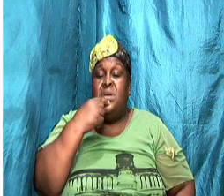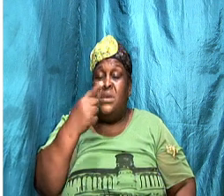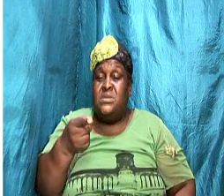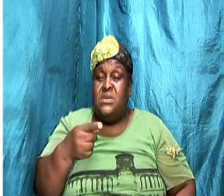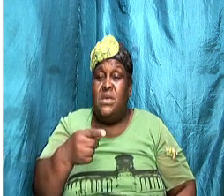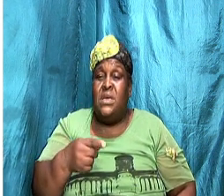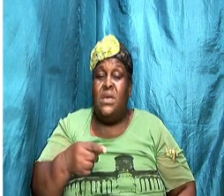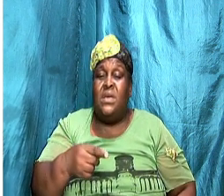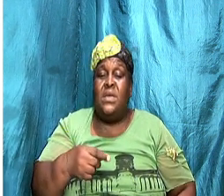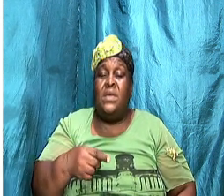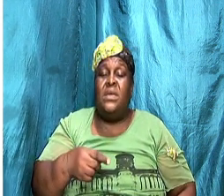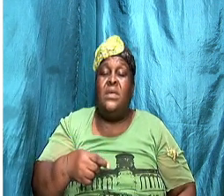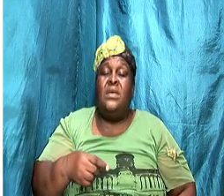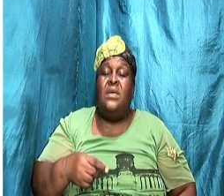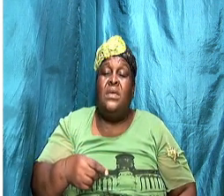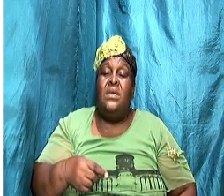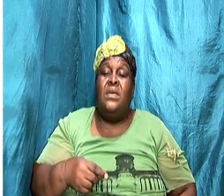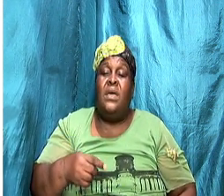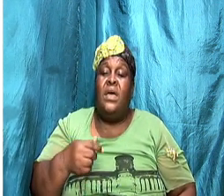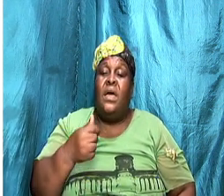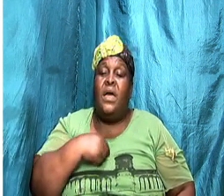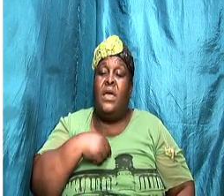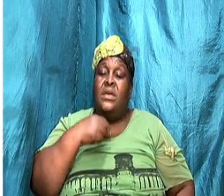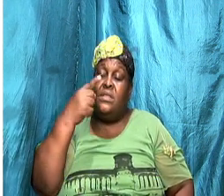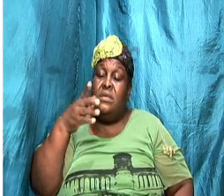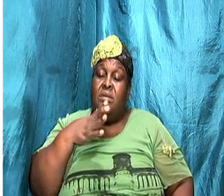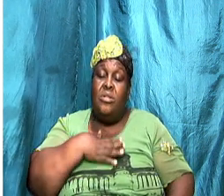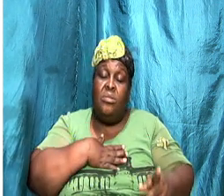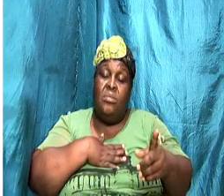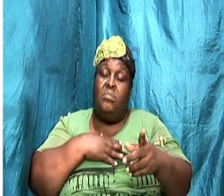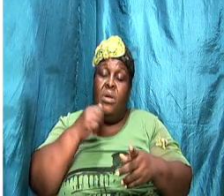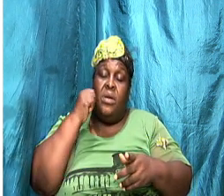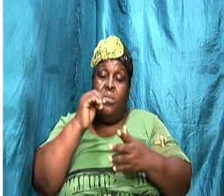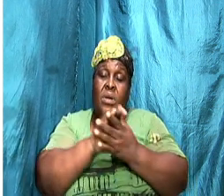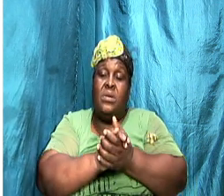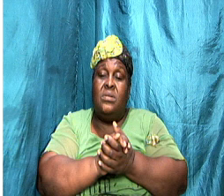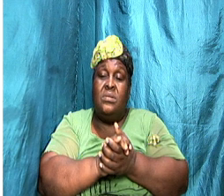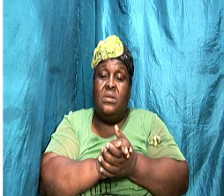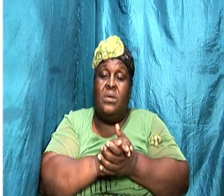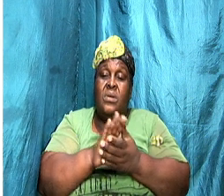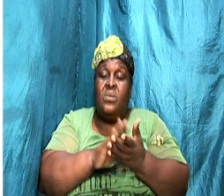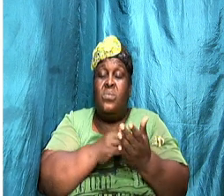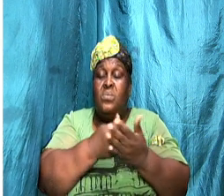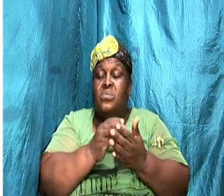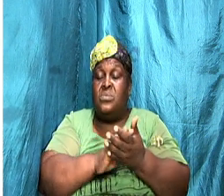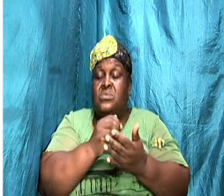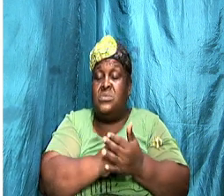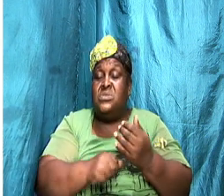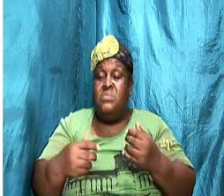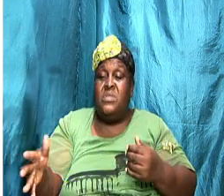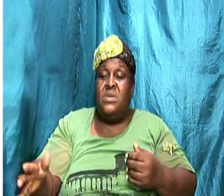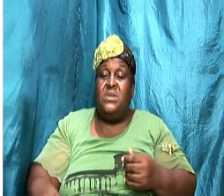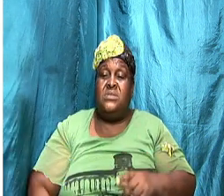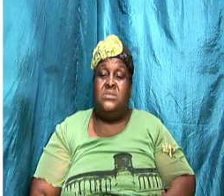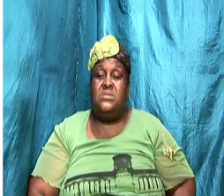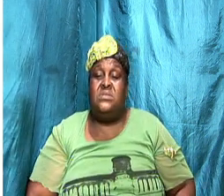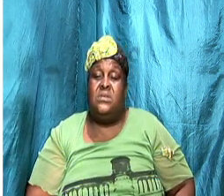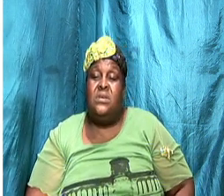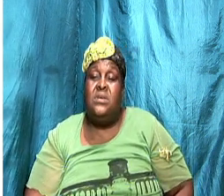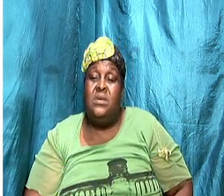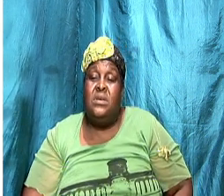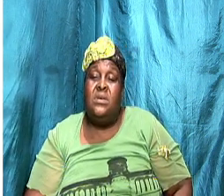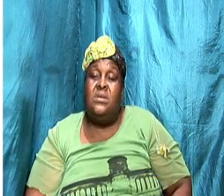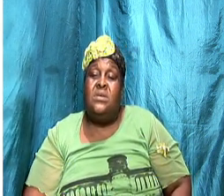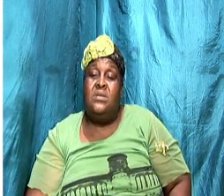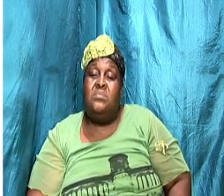I said last time look here I tell my wife that sometimes she cook something look here man you need to go open a restaurant